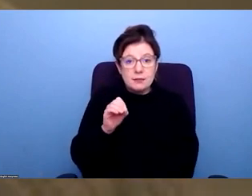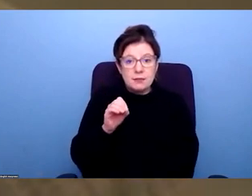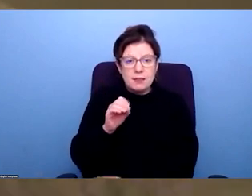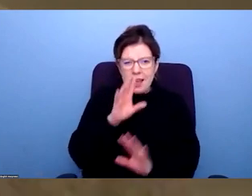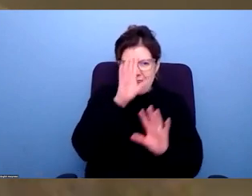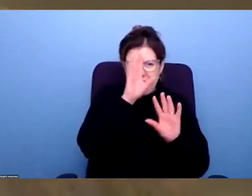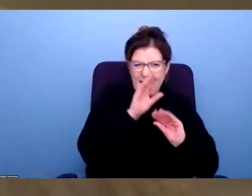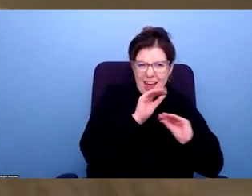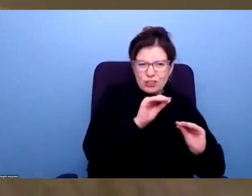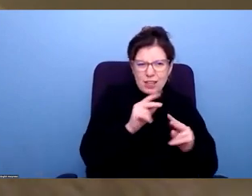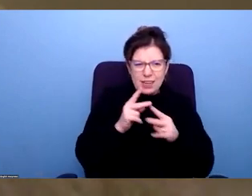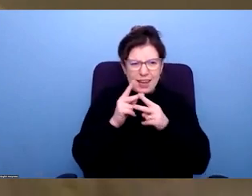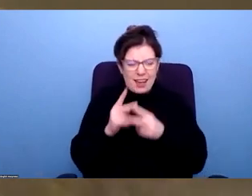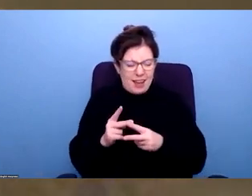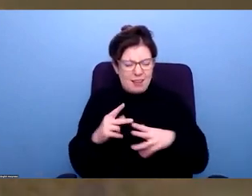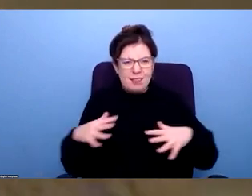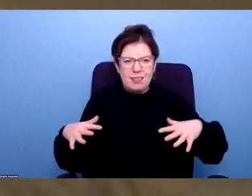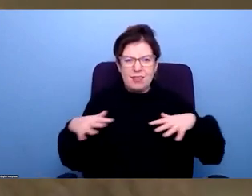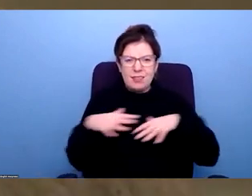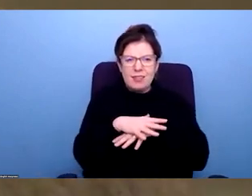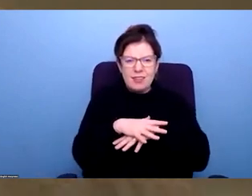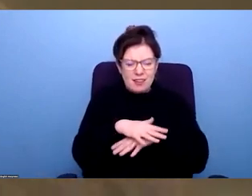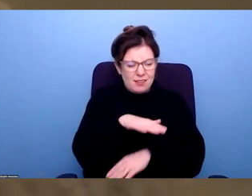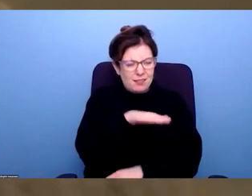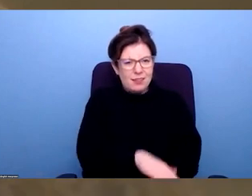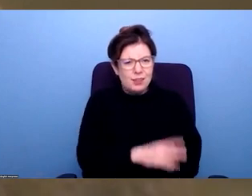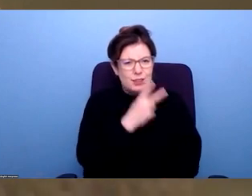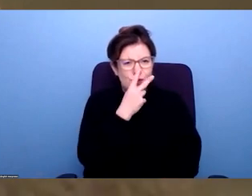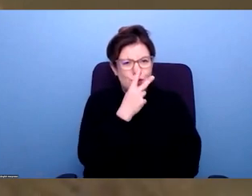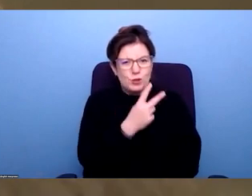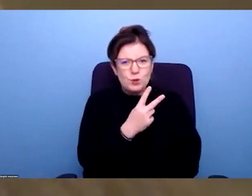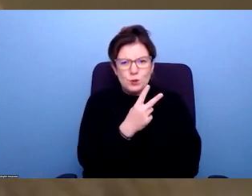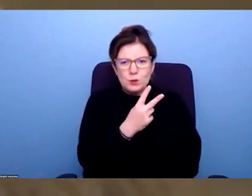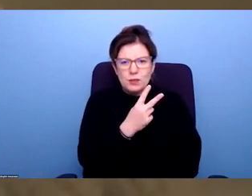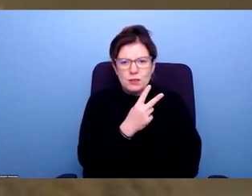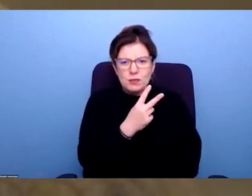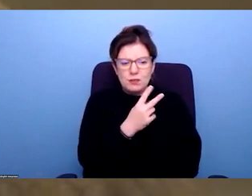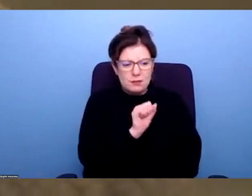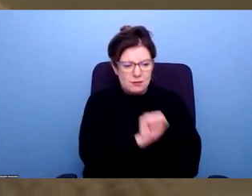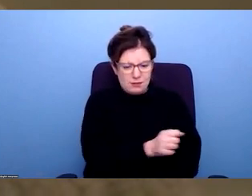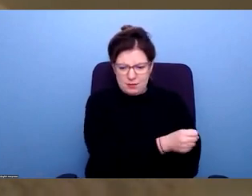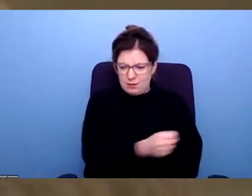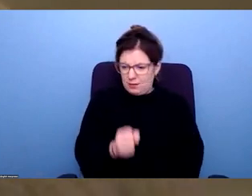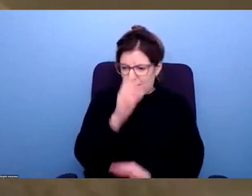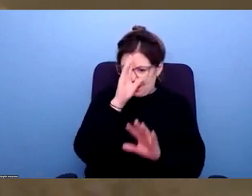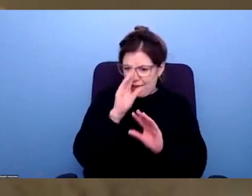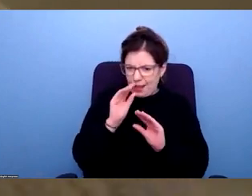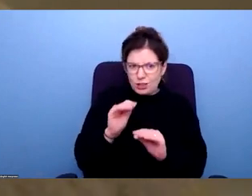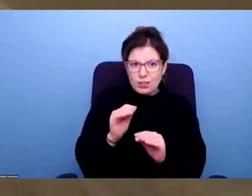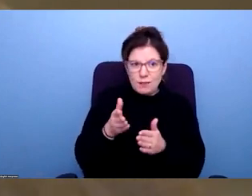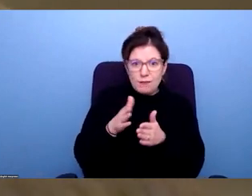education for children as young as two, which means their placement within education from the very